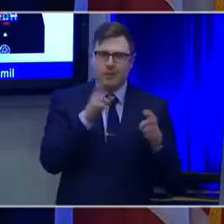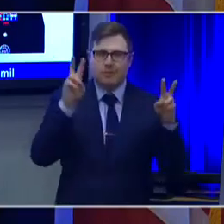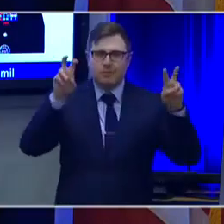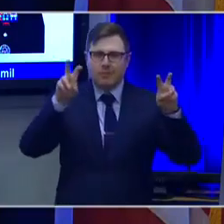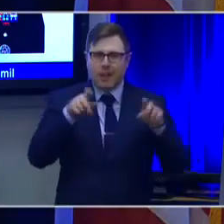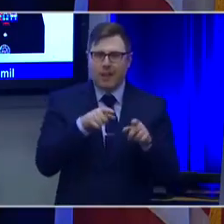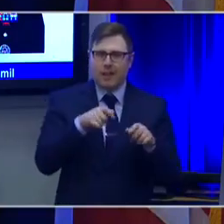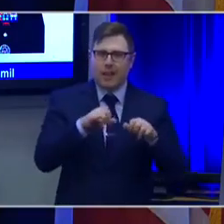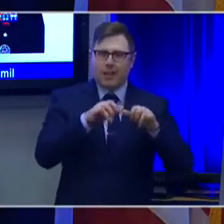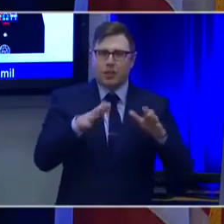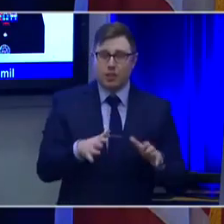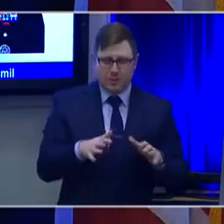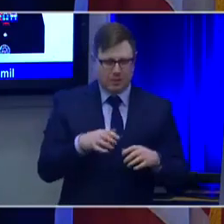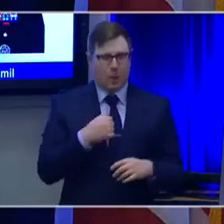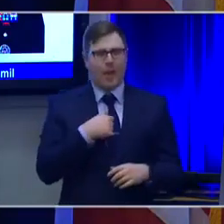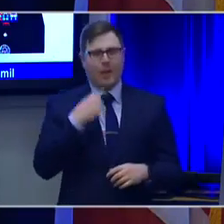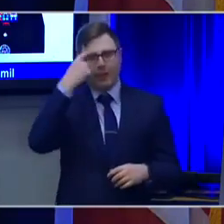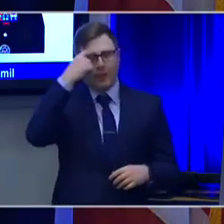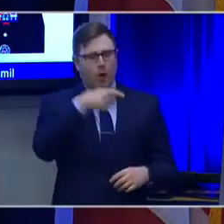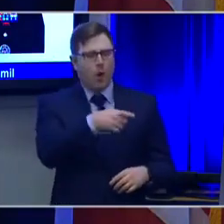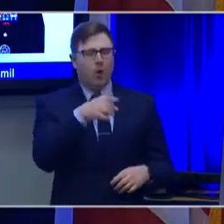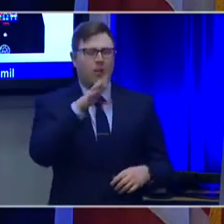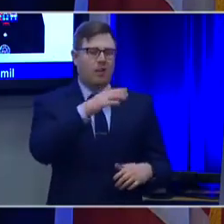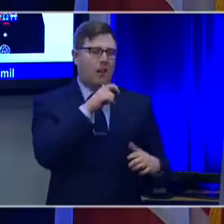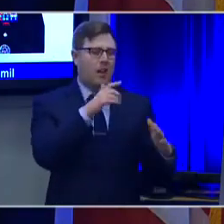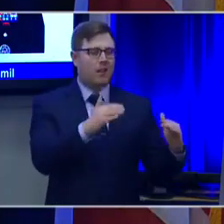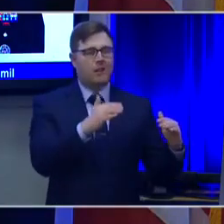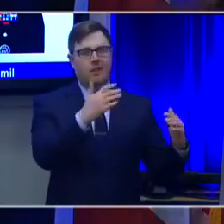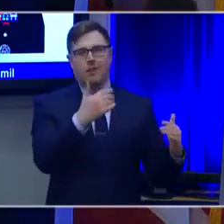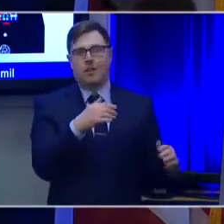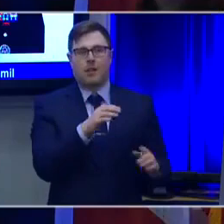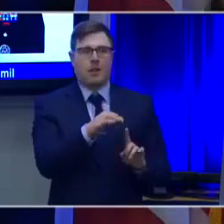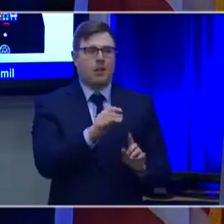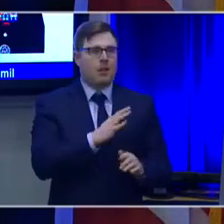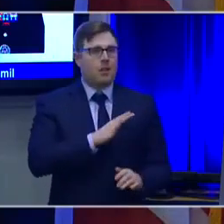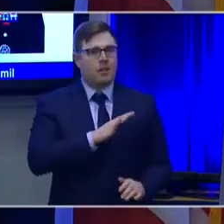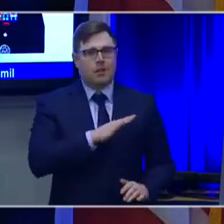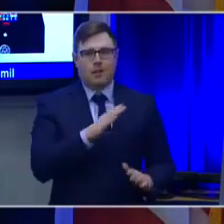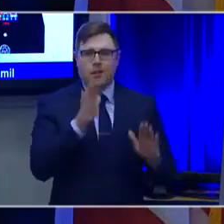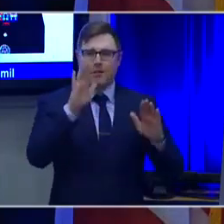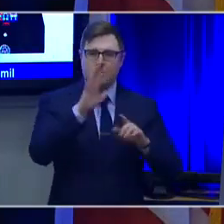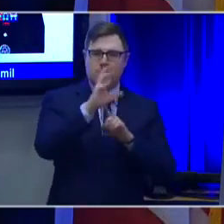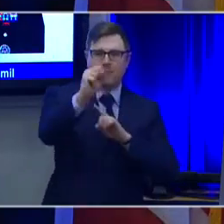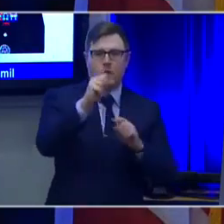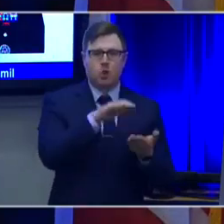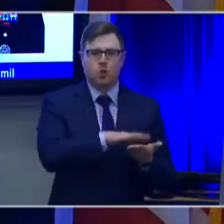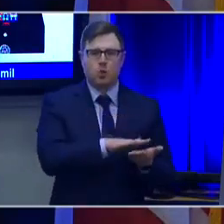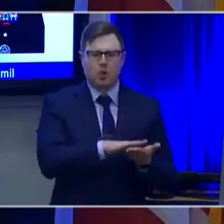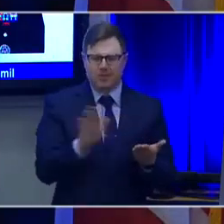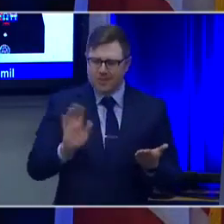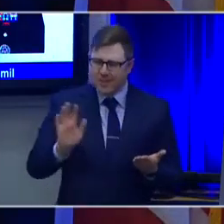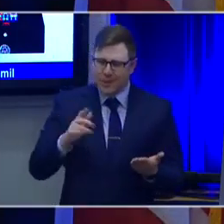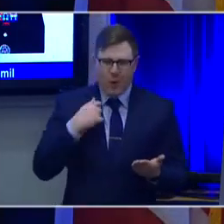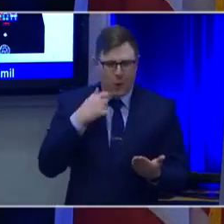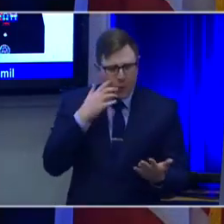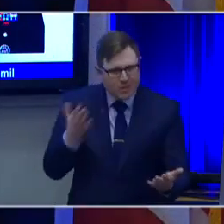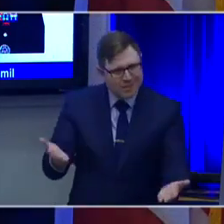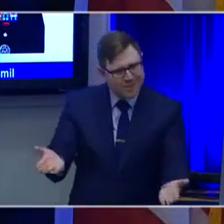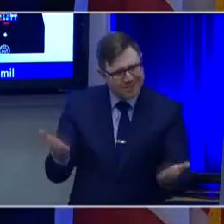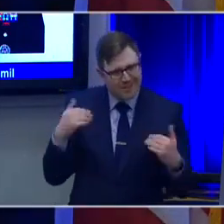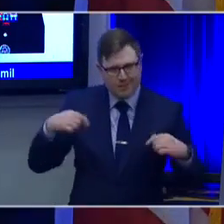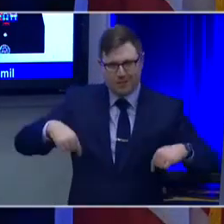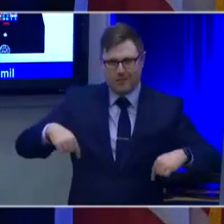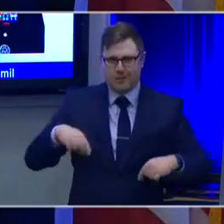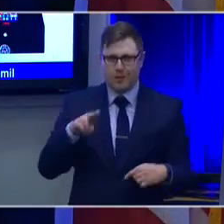because you didn't go to an ABET accredited program. There is plenty of room in the circle of love for everybody to help. And we're bringing them all in to you, SACE.